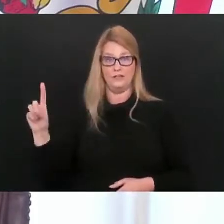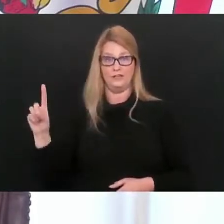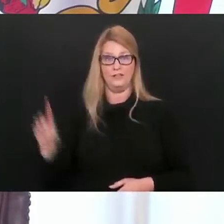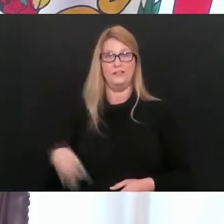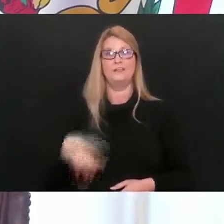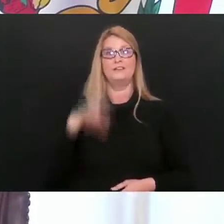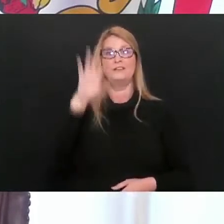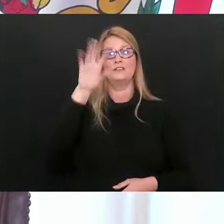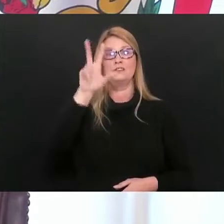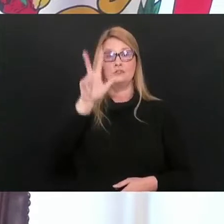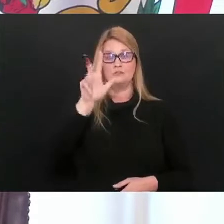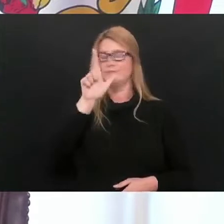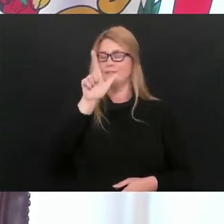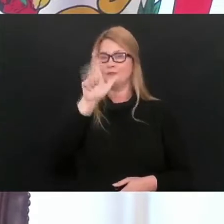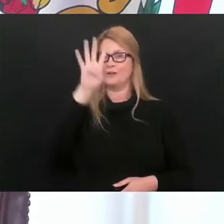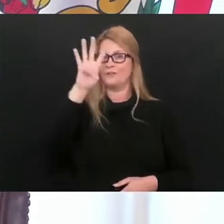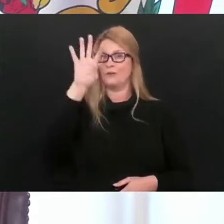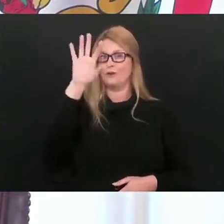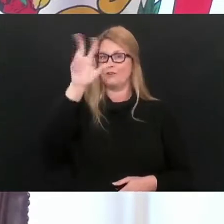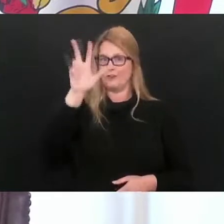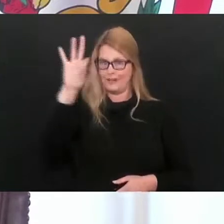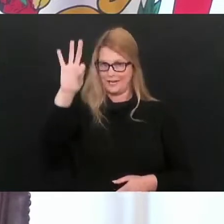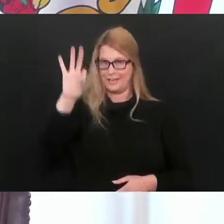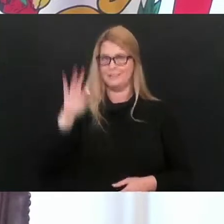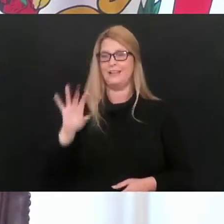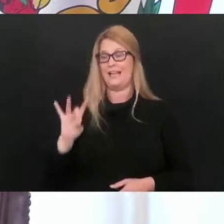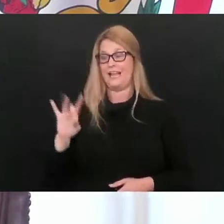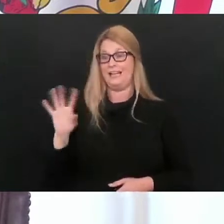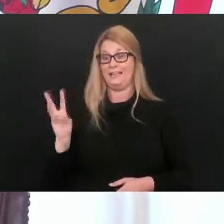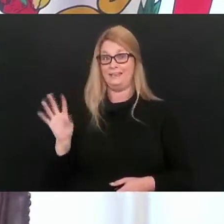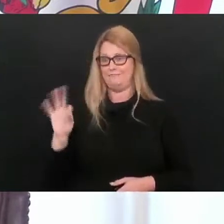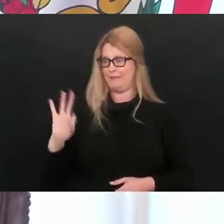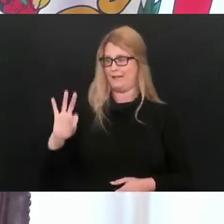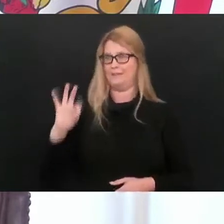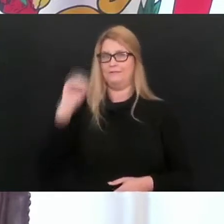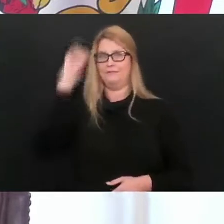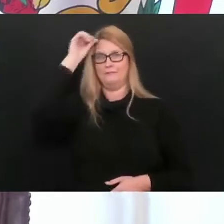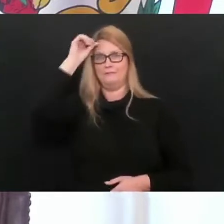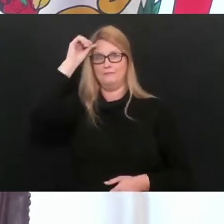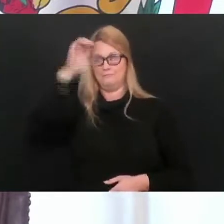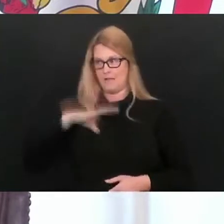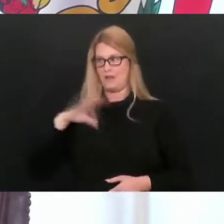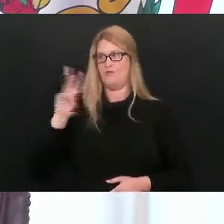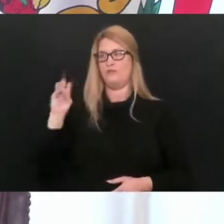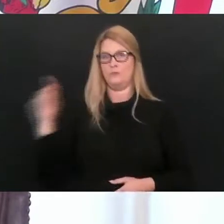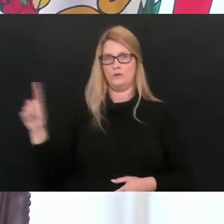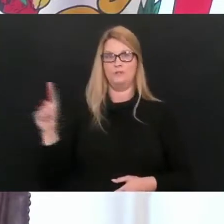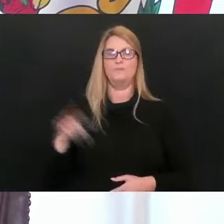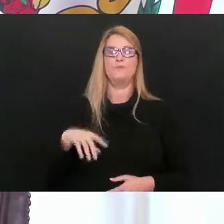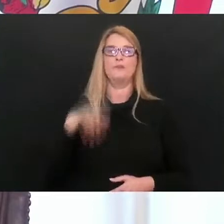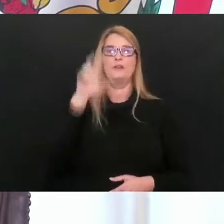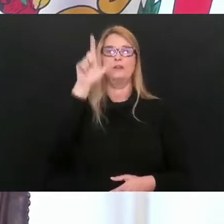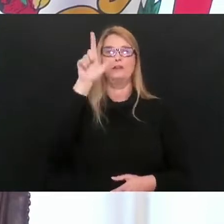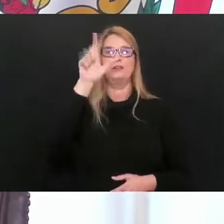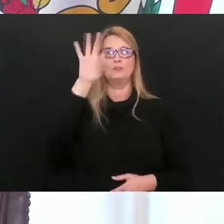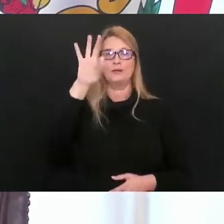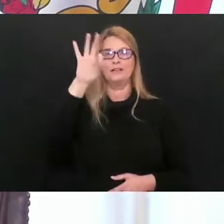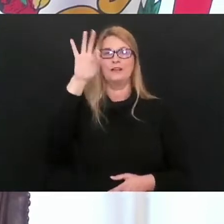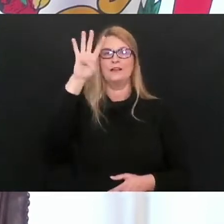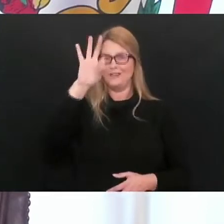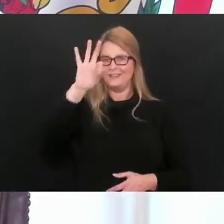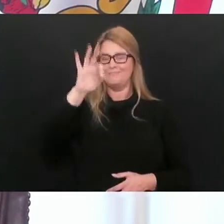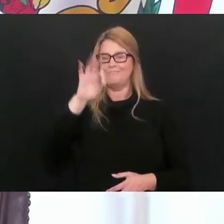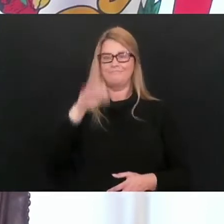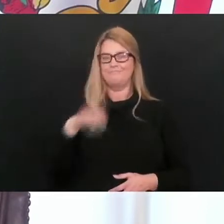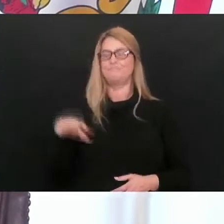Our 2,439th death is an 89-year-old male from Wood County. Our 2,440th death is a 79